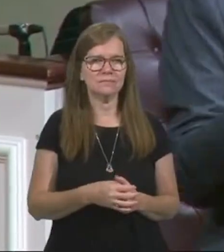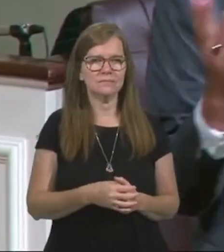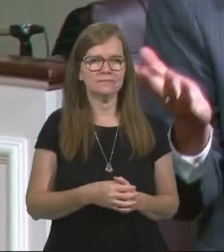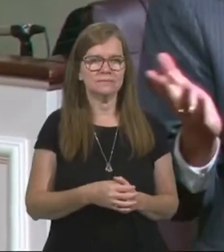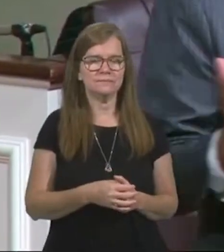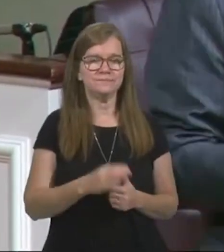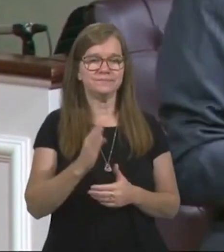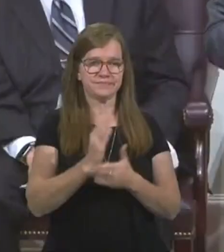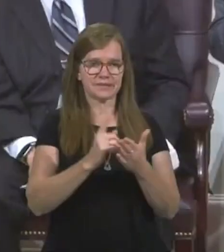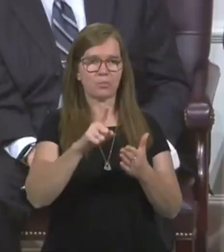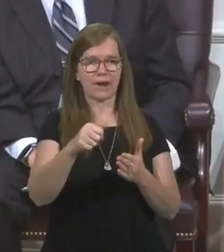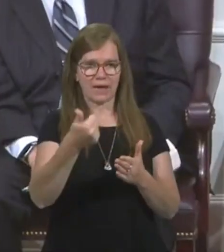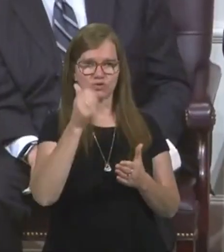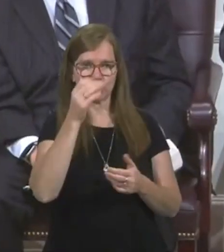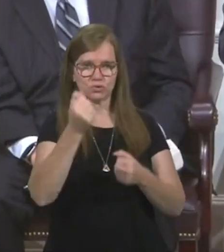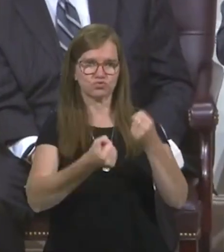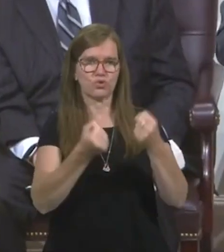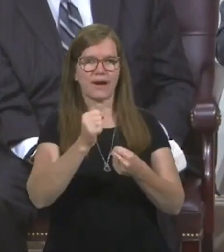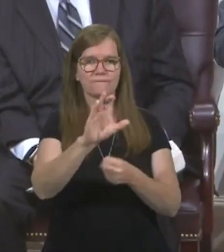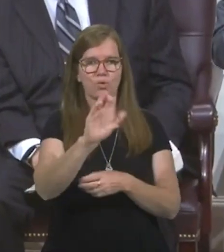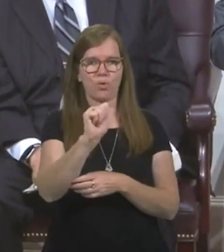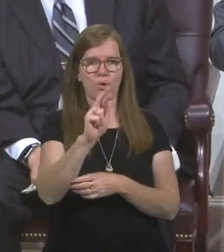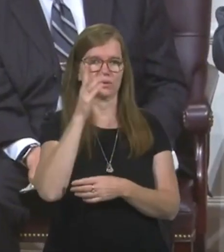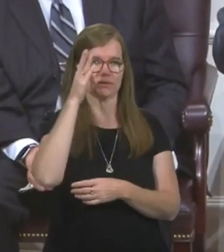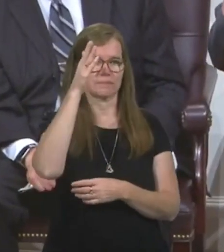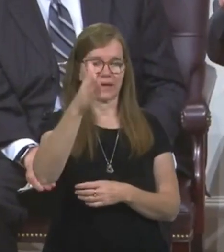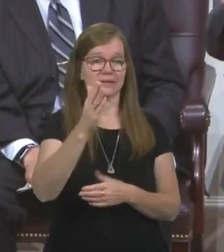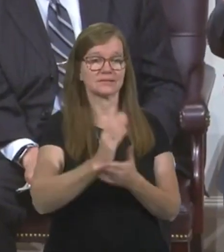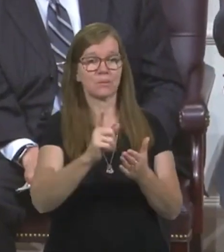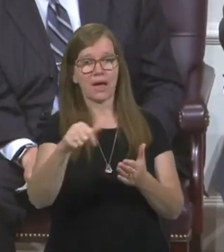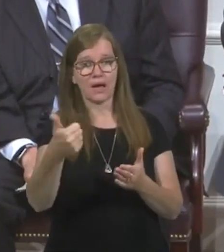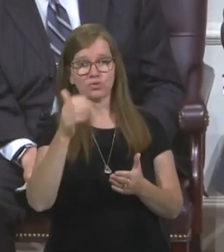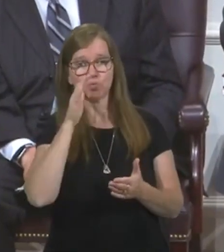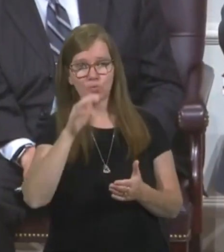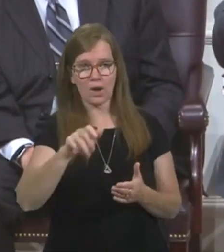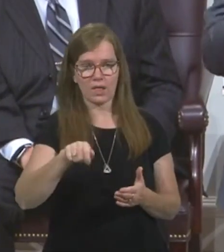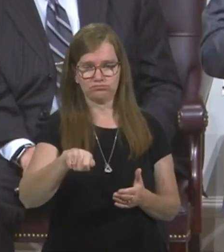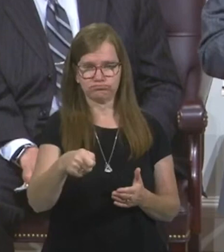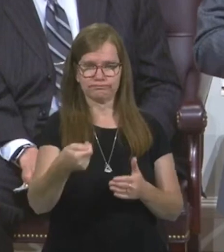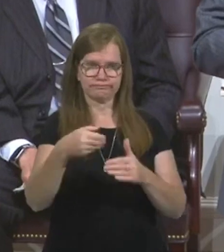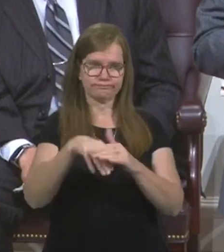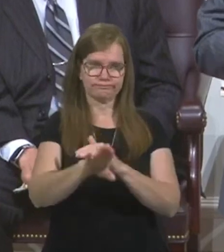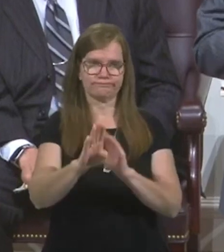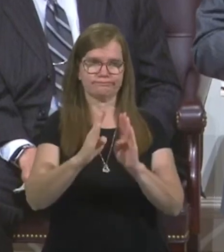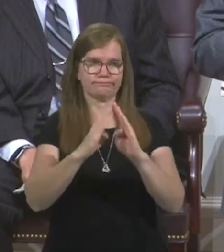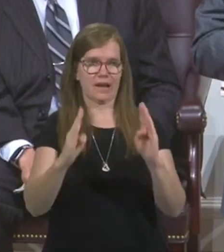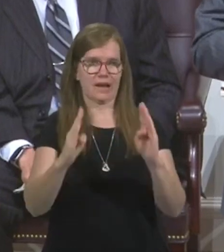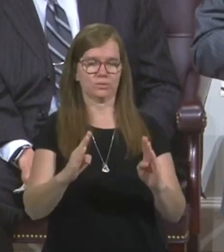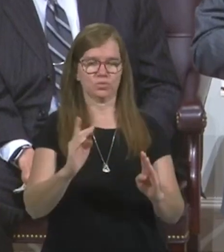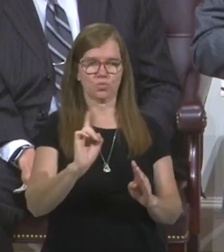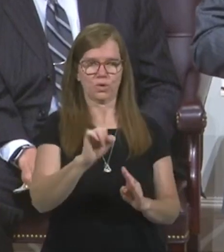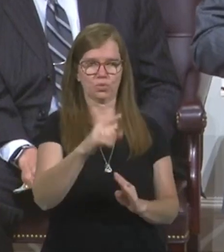Someone else is going to drive your car one day. Someone else is going to turn the key to the house you live in.